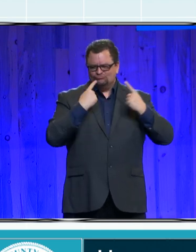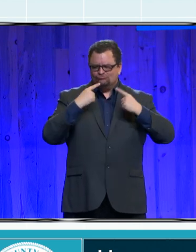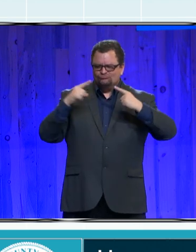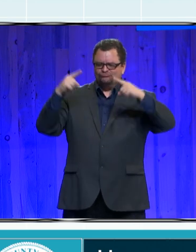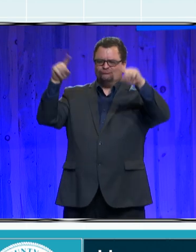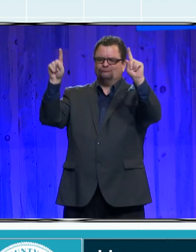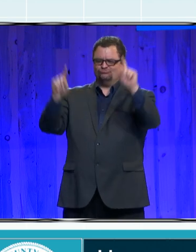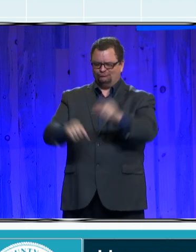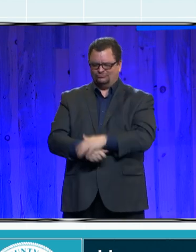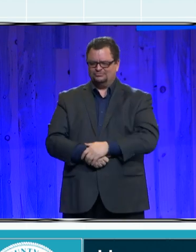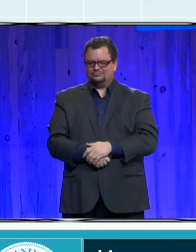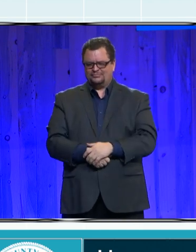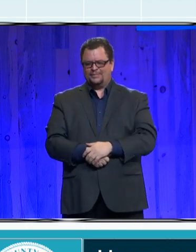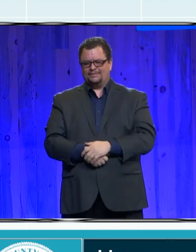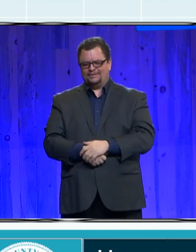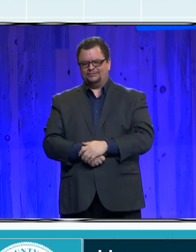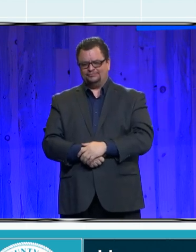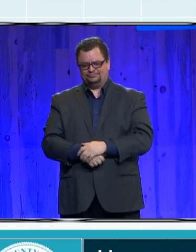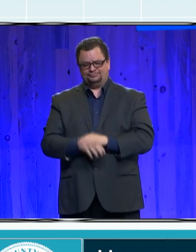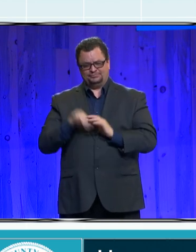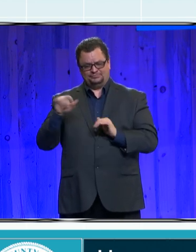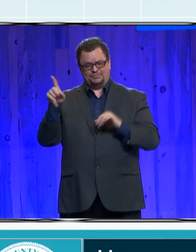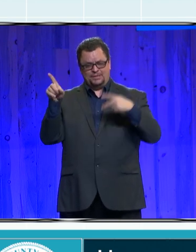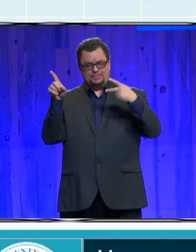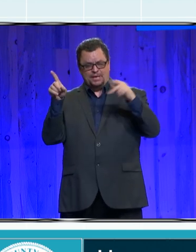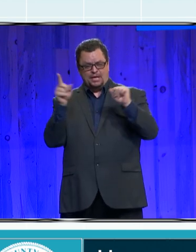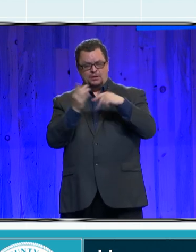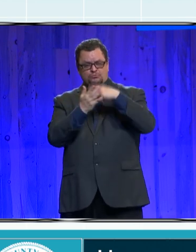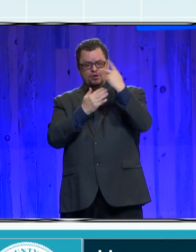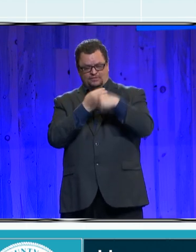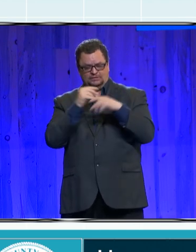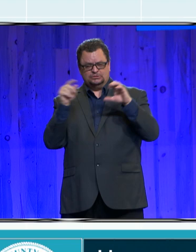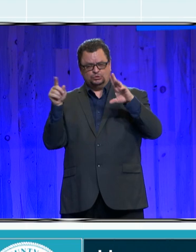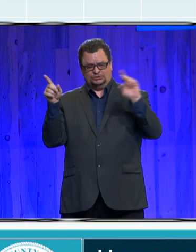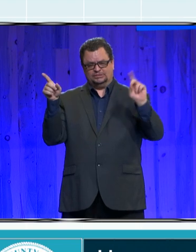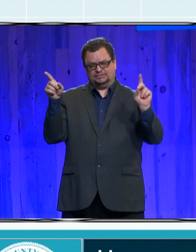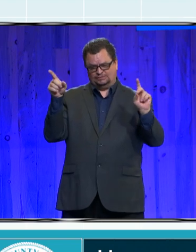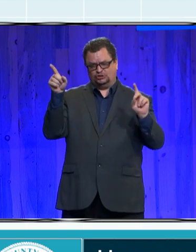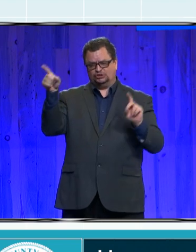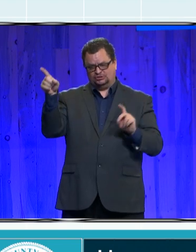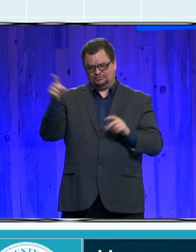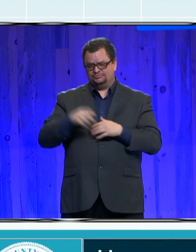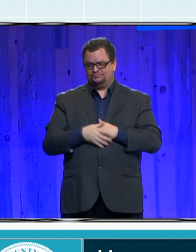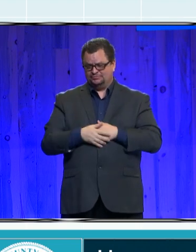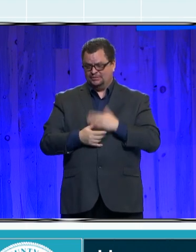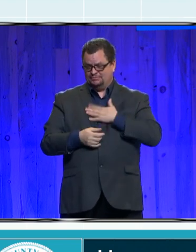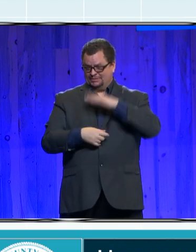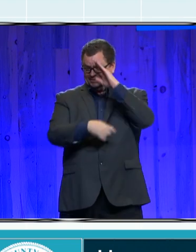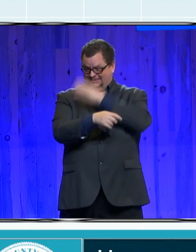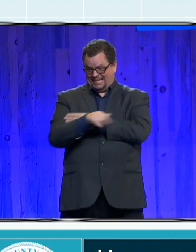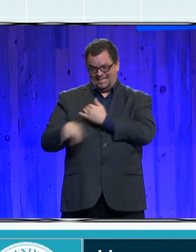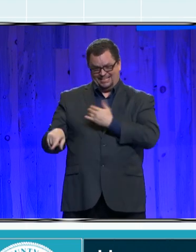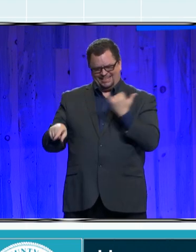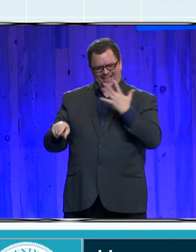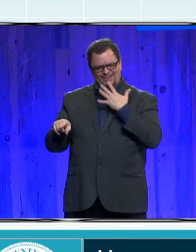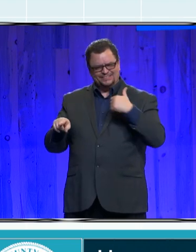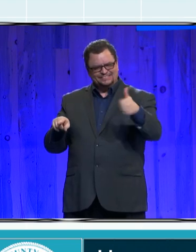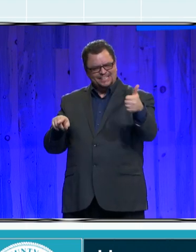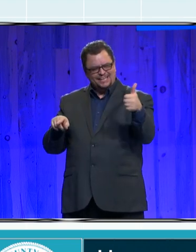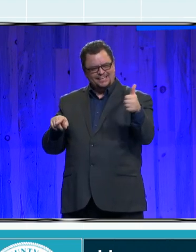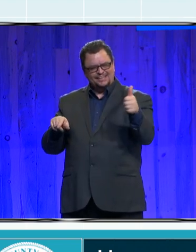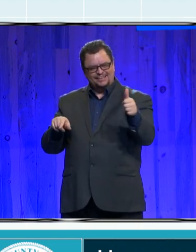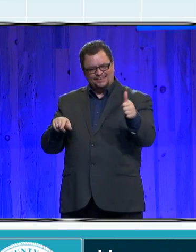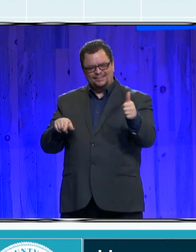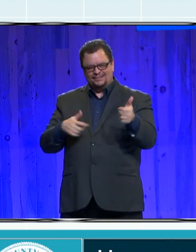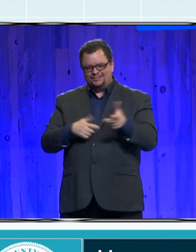PA program at CU Denver next year. My son, Triton, is 10 years old and is doing exceptionally well. My high school